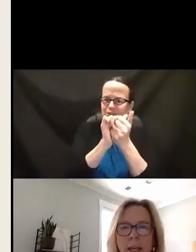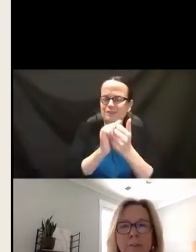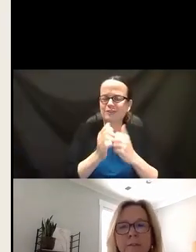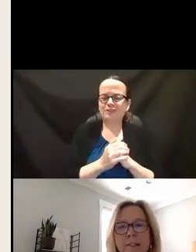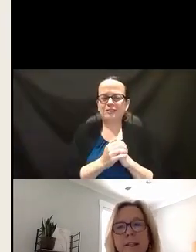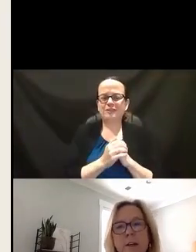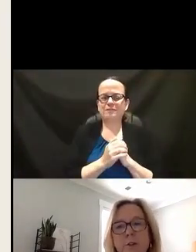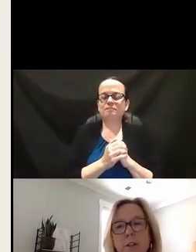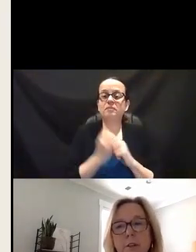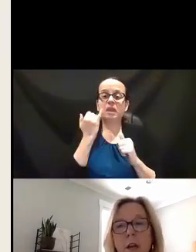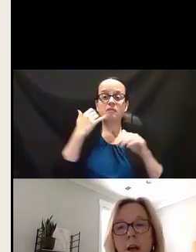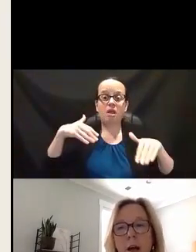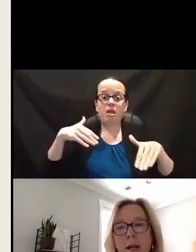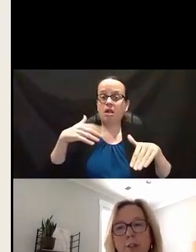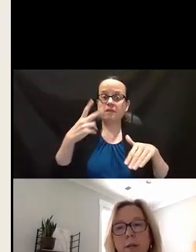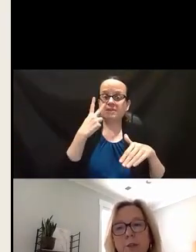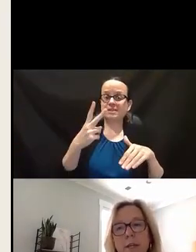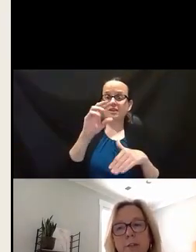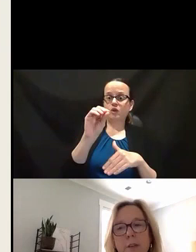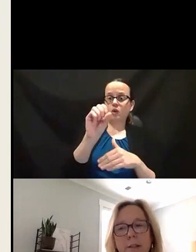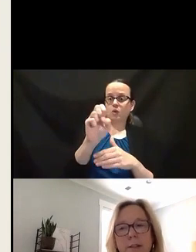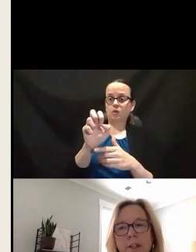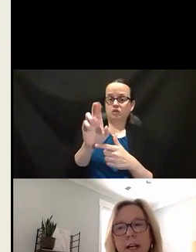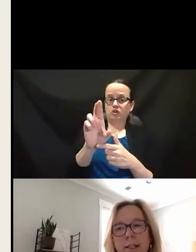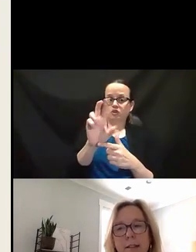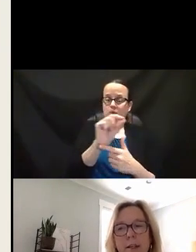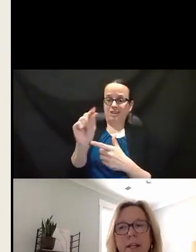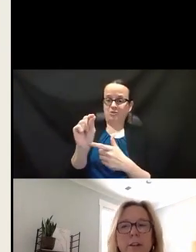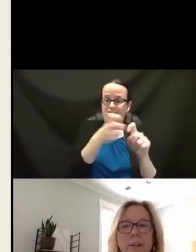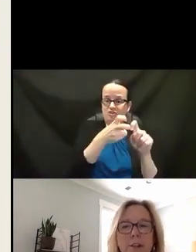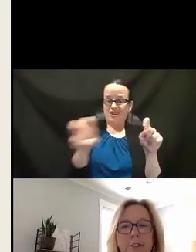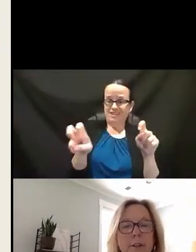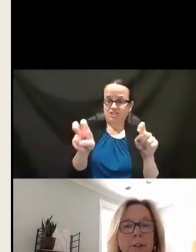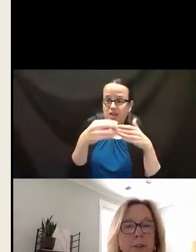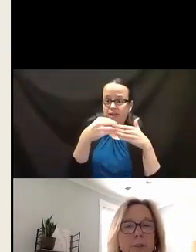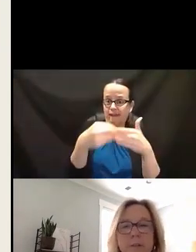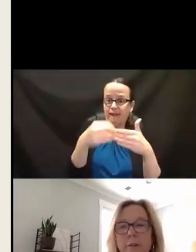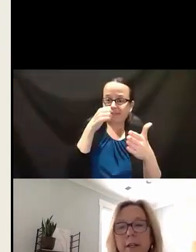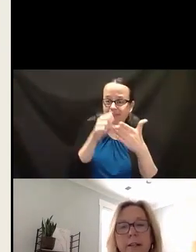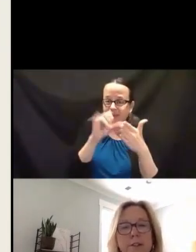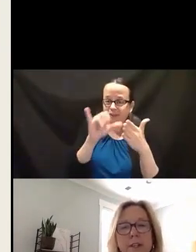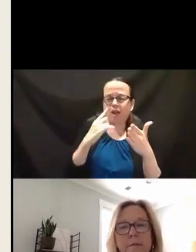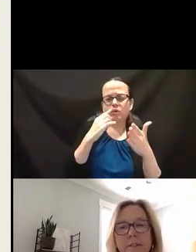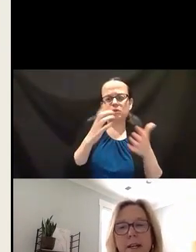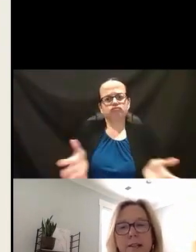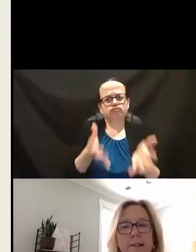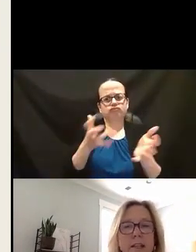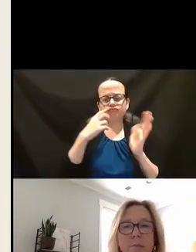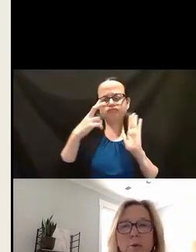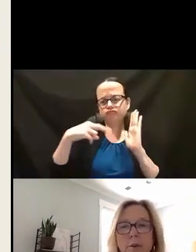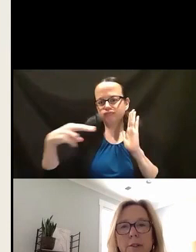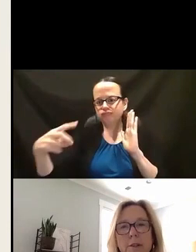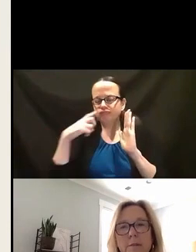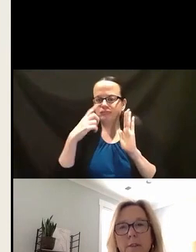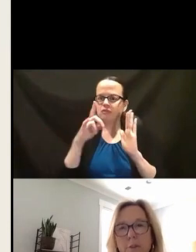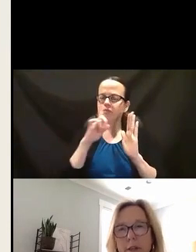If you haven't seen the OSHA 2020 Transition Guidance Letter, we encourage you to review it. It just emphasizes the